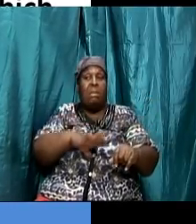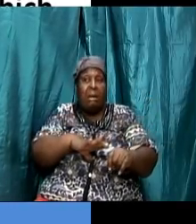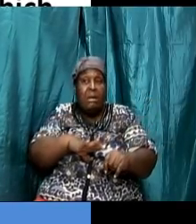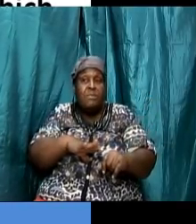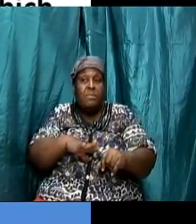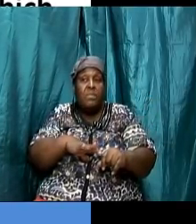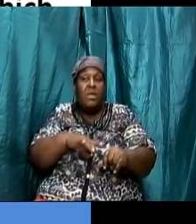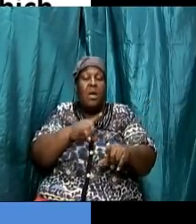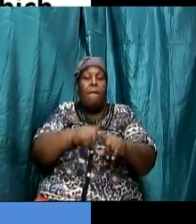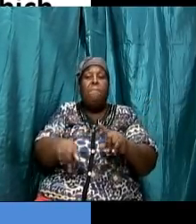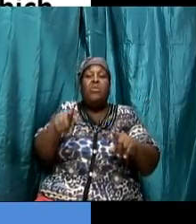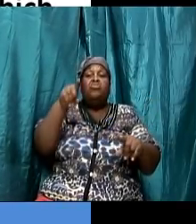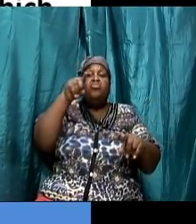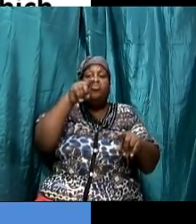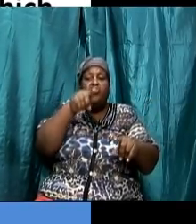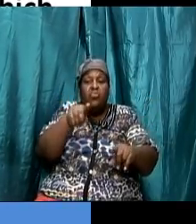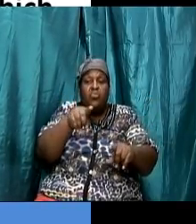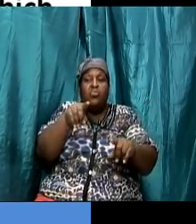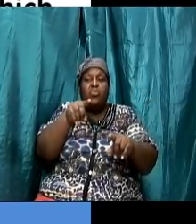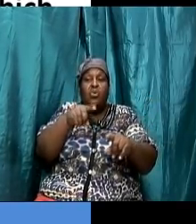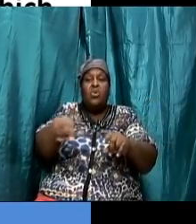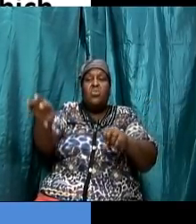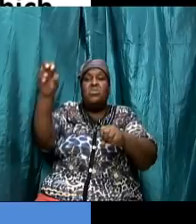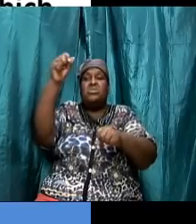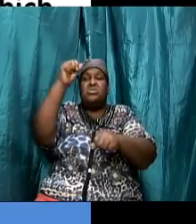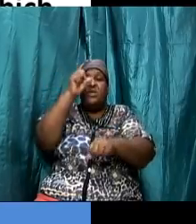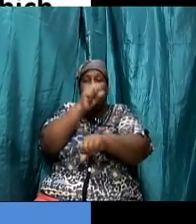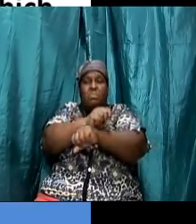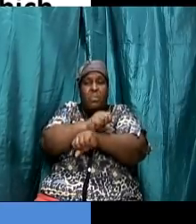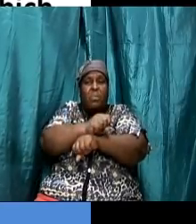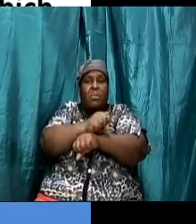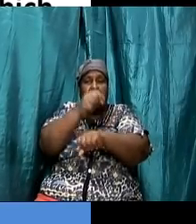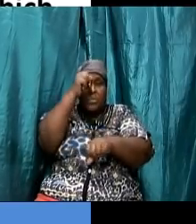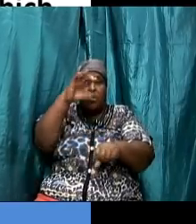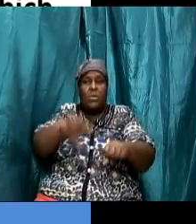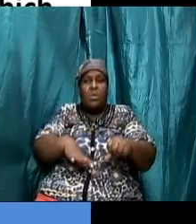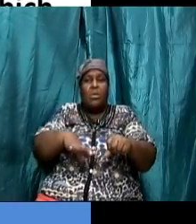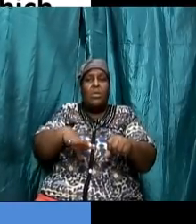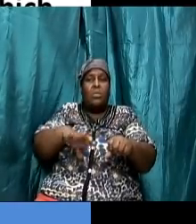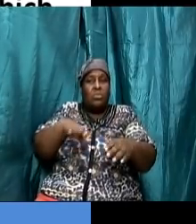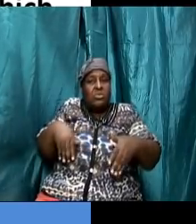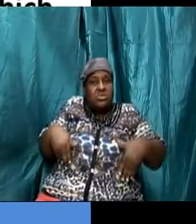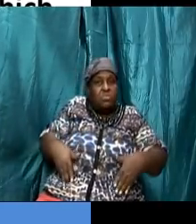but he who was of the bond woman was born after the flesh